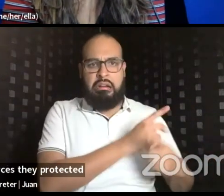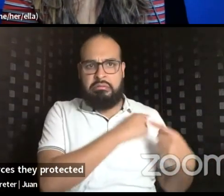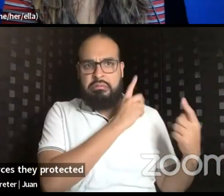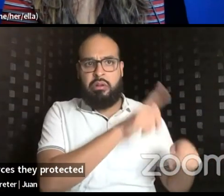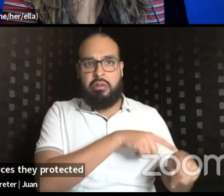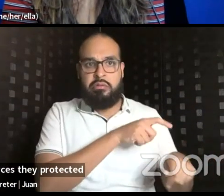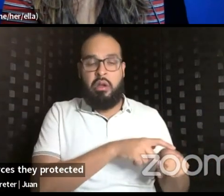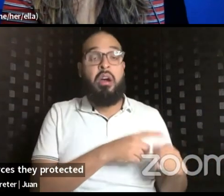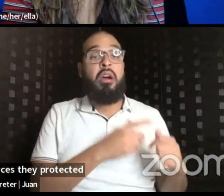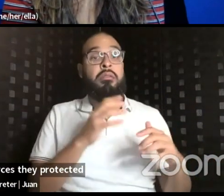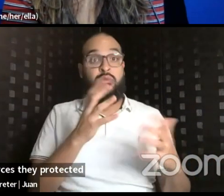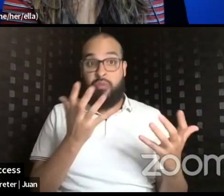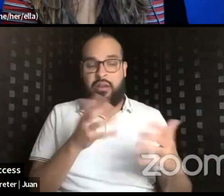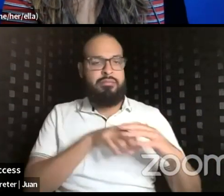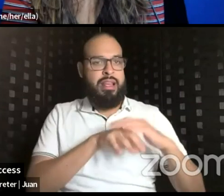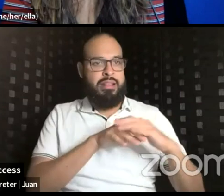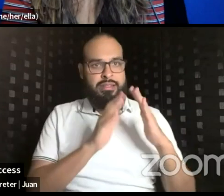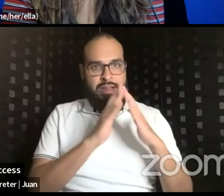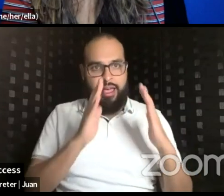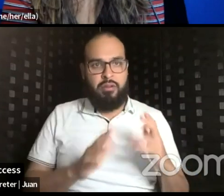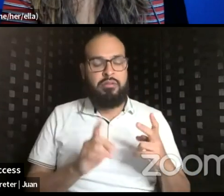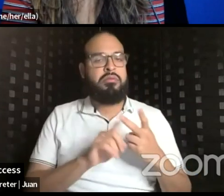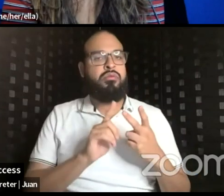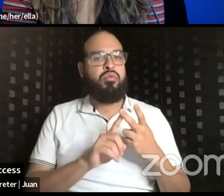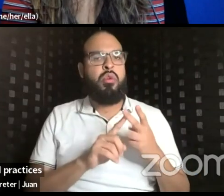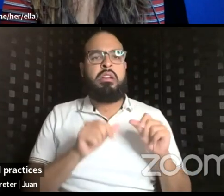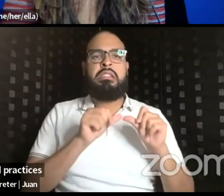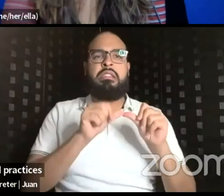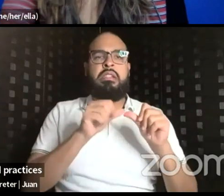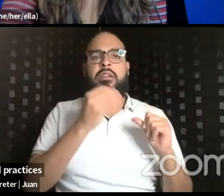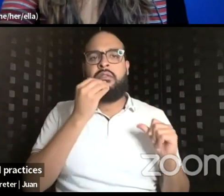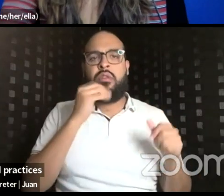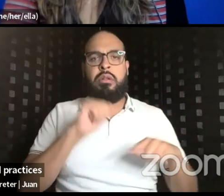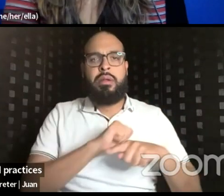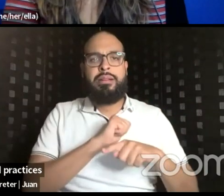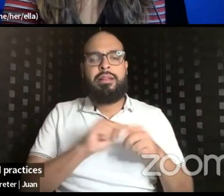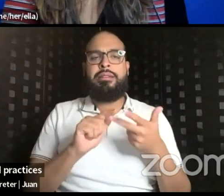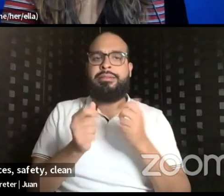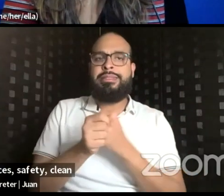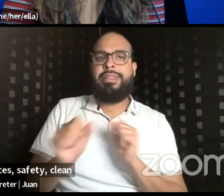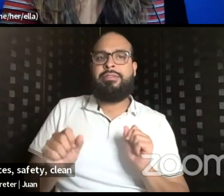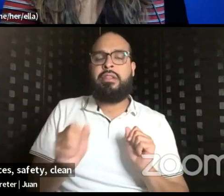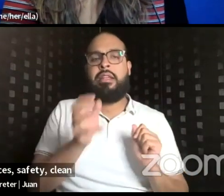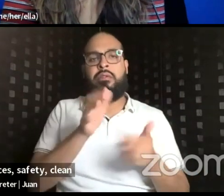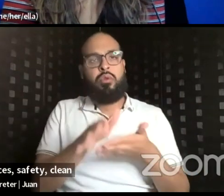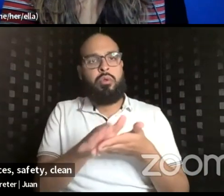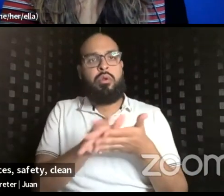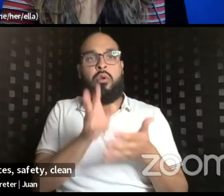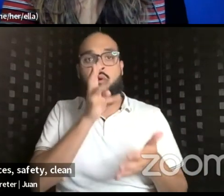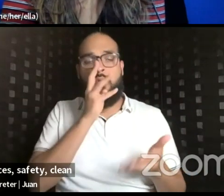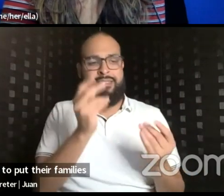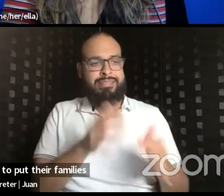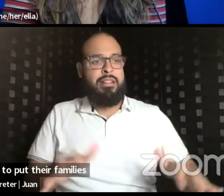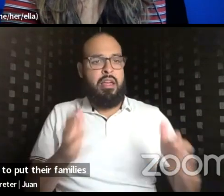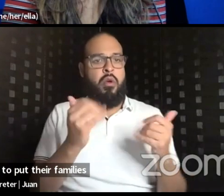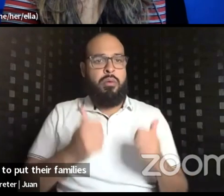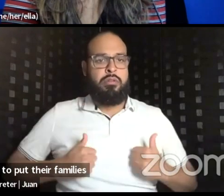access to housing, sustainable food practices, safety, clean water, and the land where they once lived with their families.